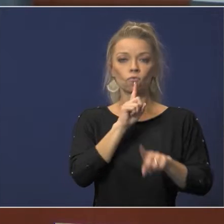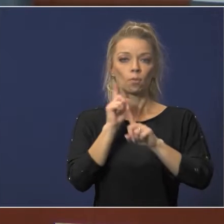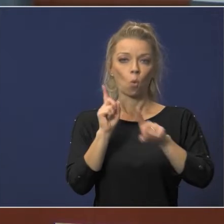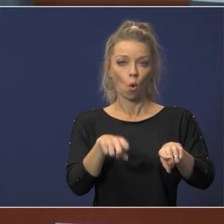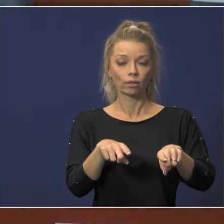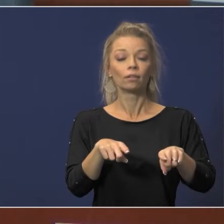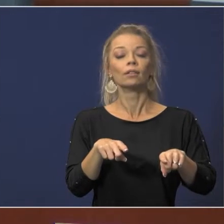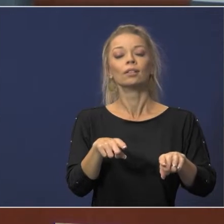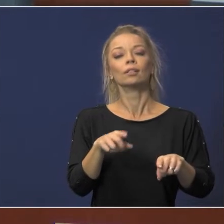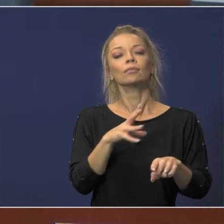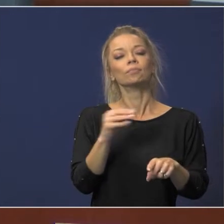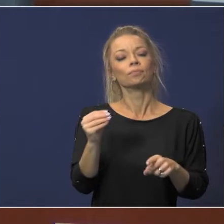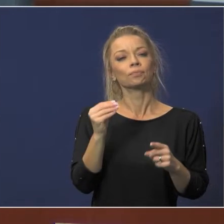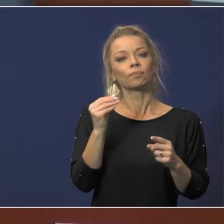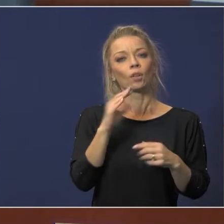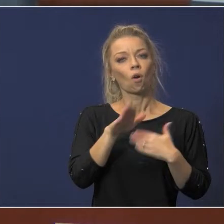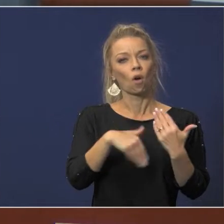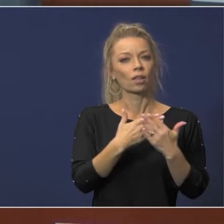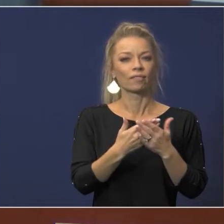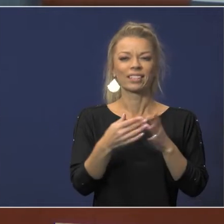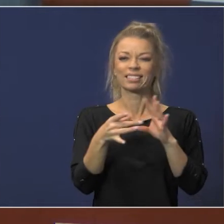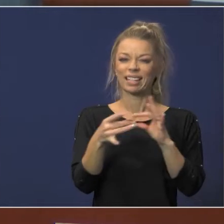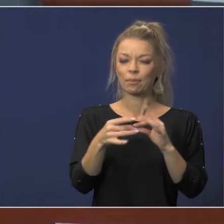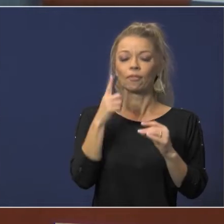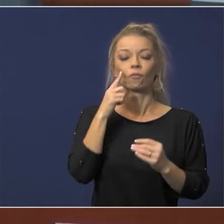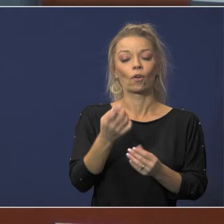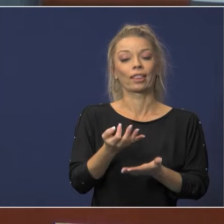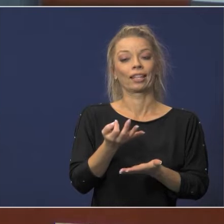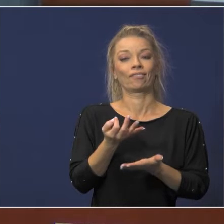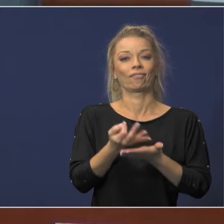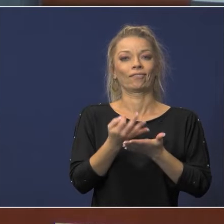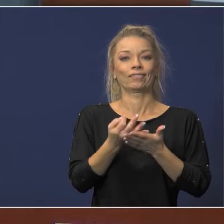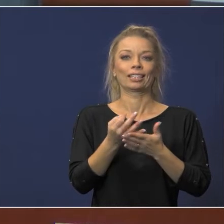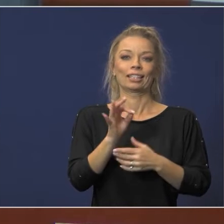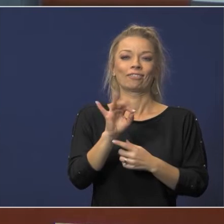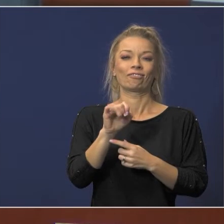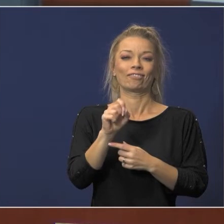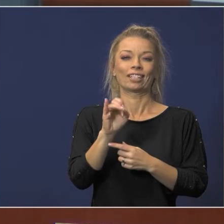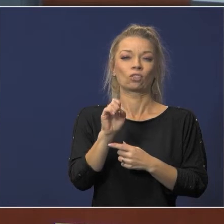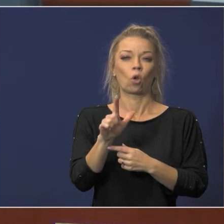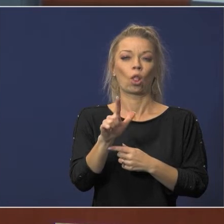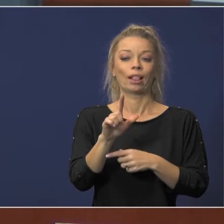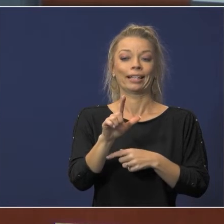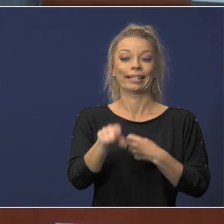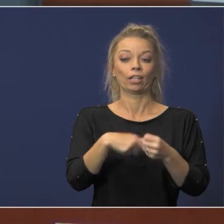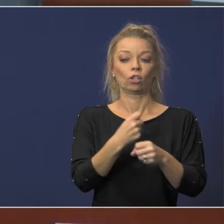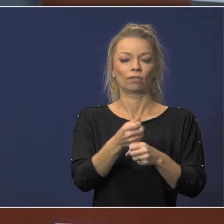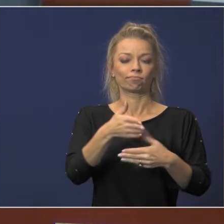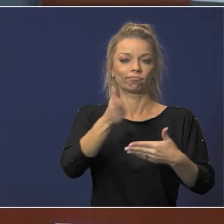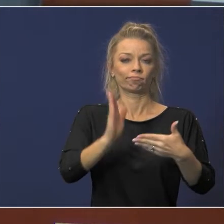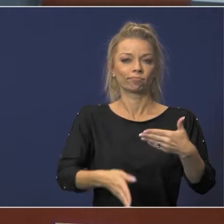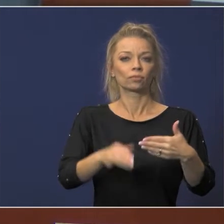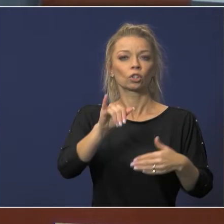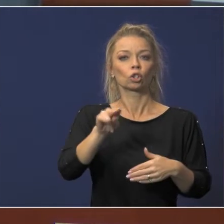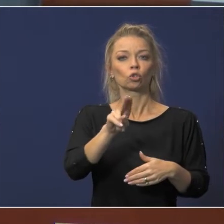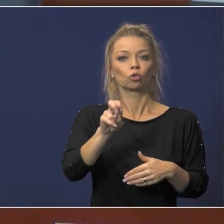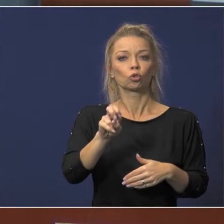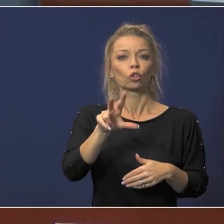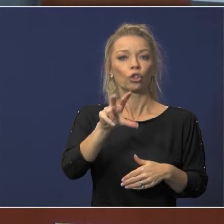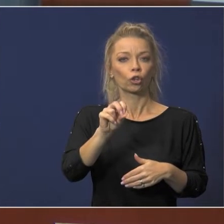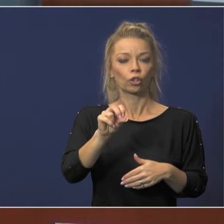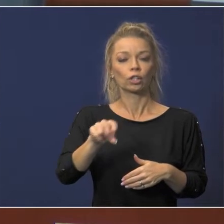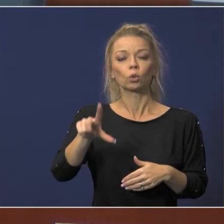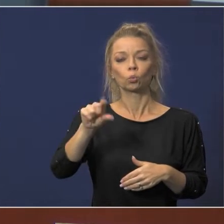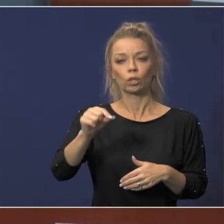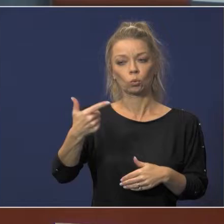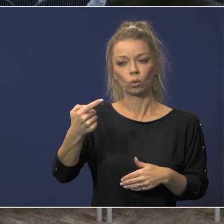financial statements and single audit for the fiscal year ended june 30 2021 and we have a